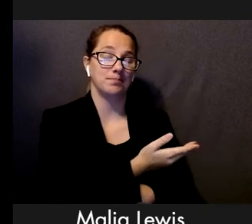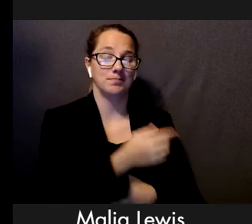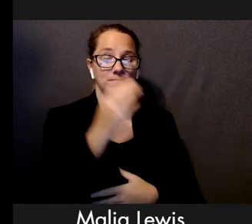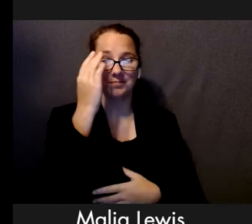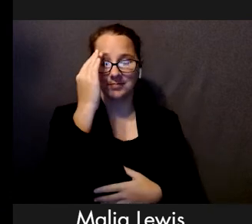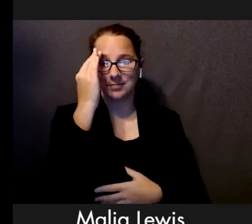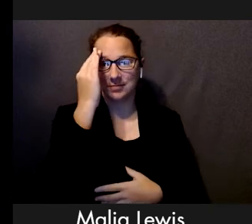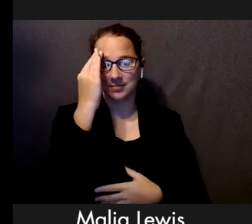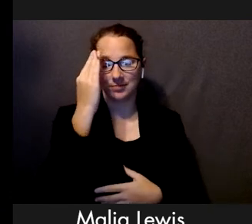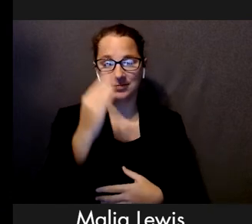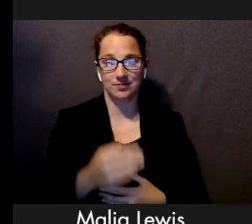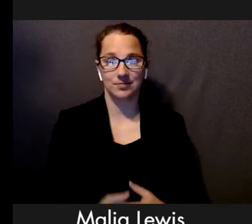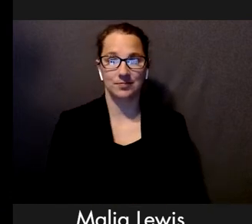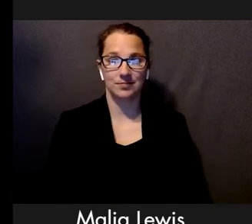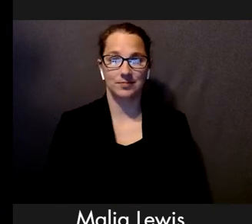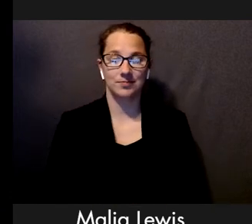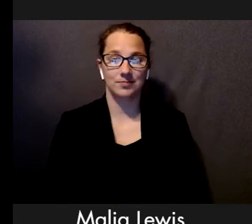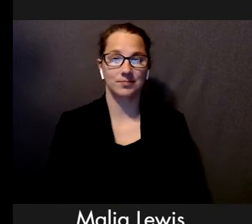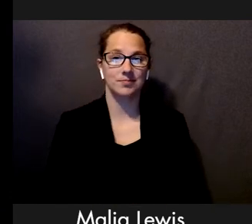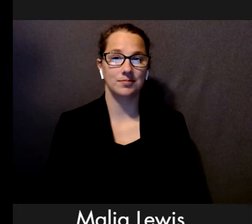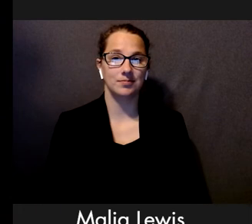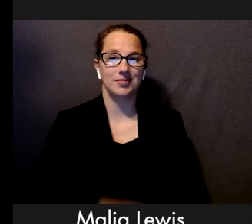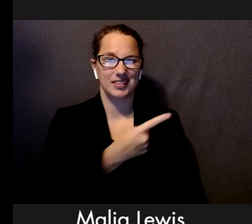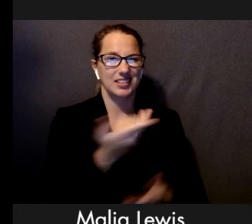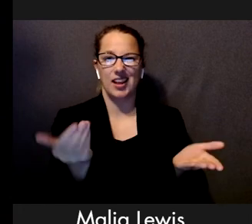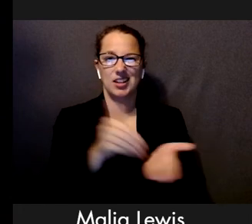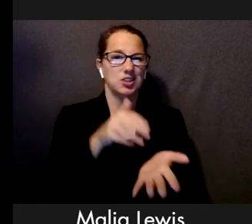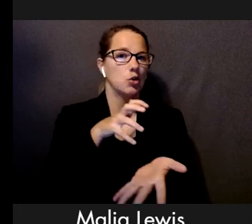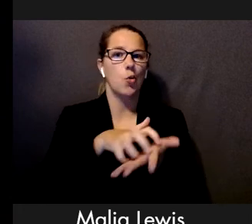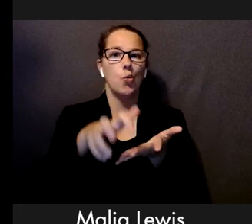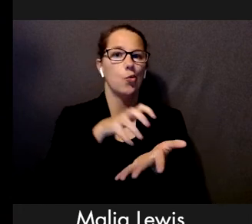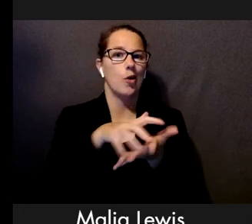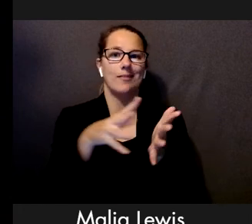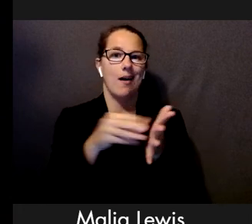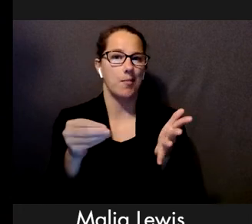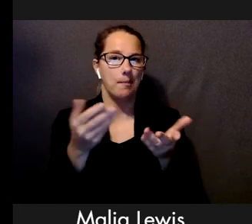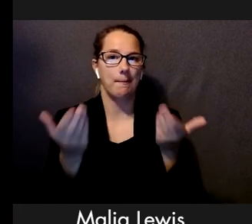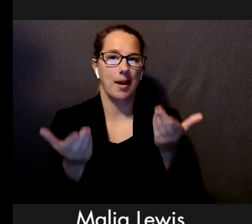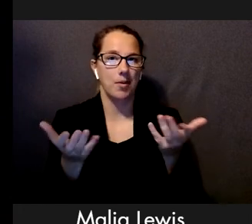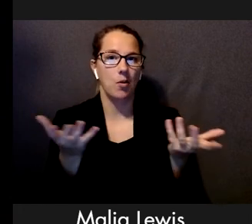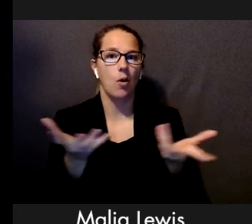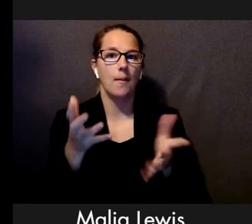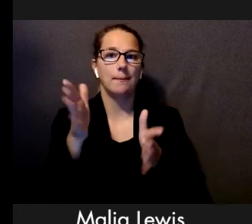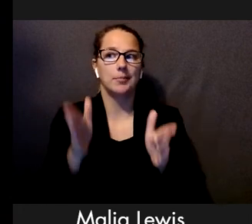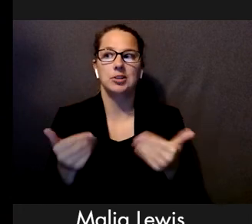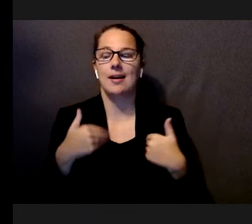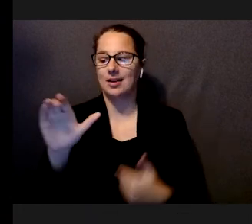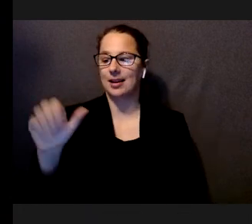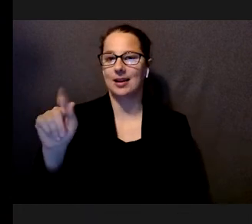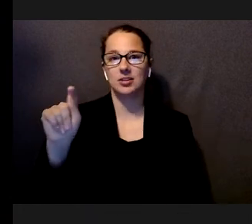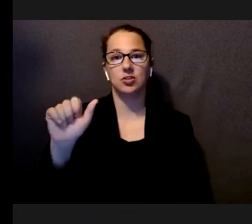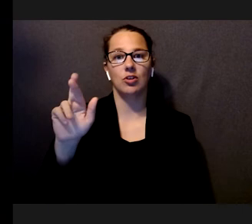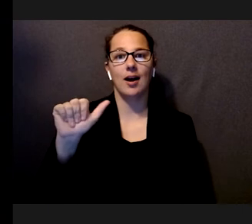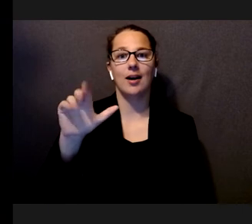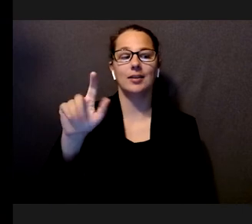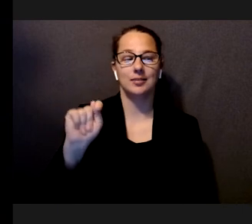So, is, again, it's a rough simulation of what someone with a cataract might see. So, the colors